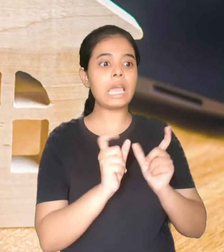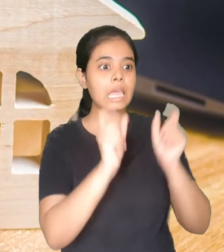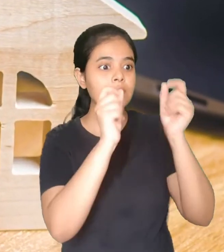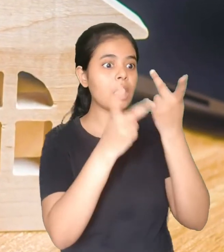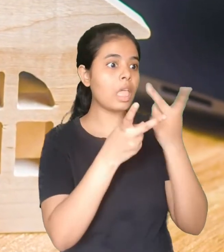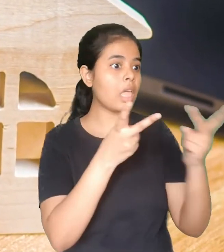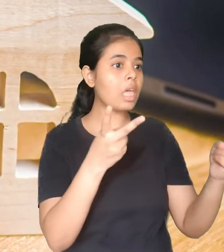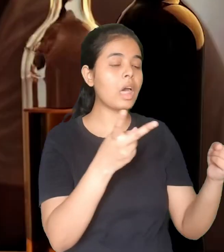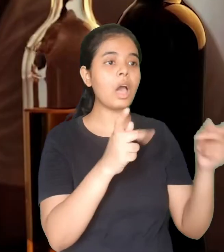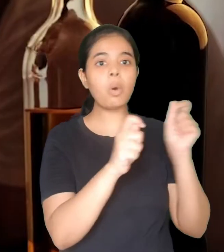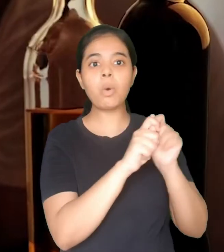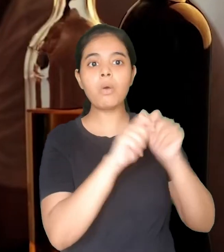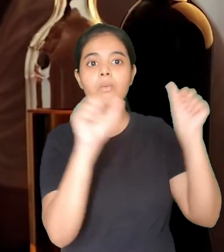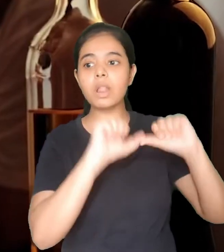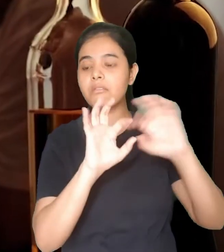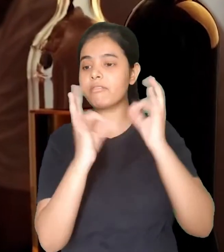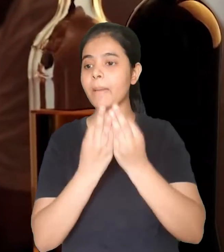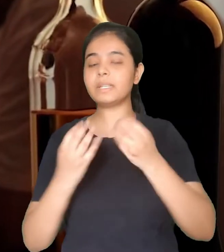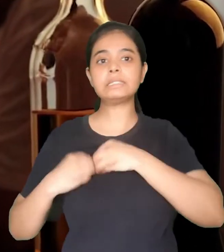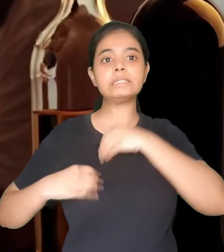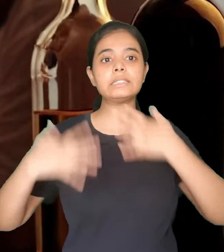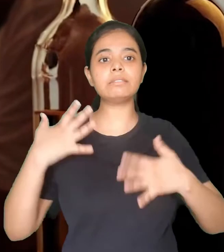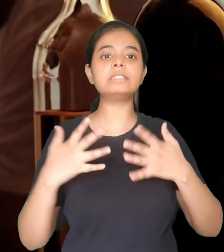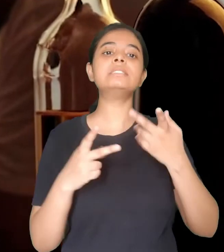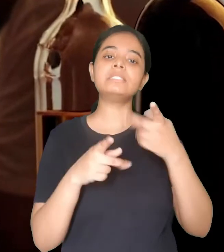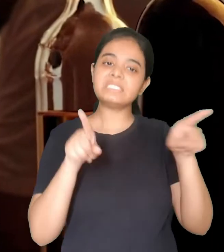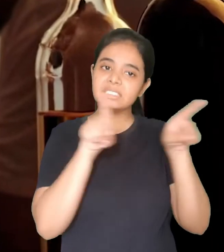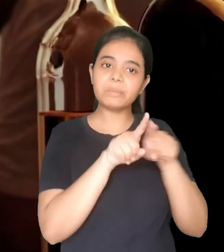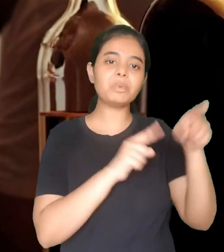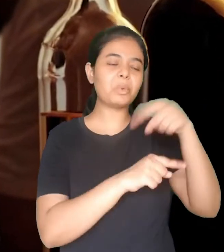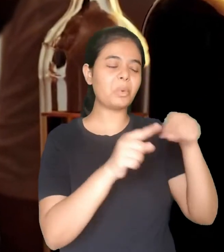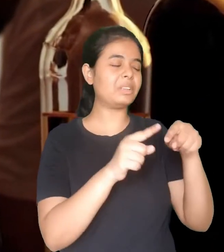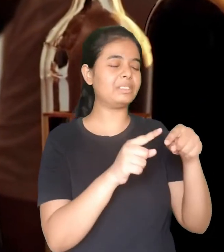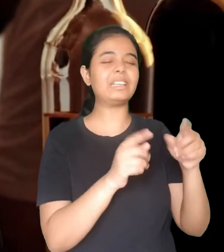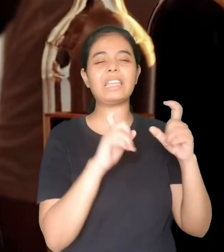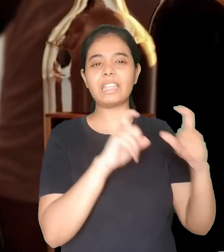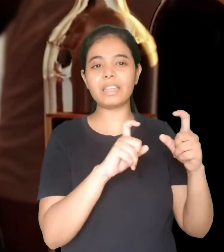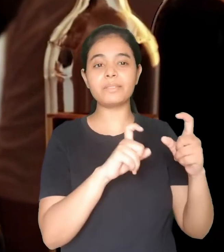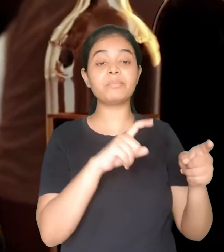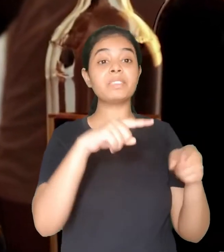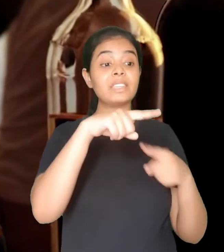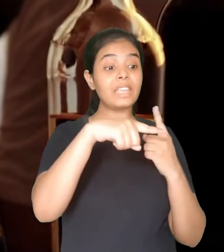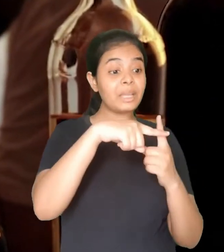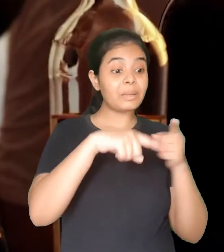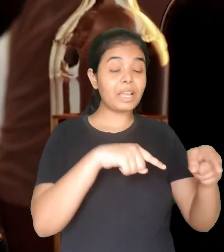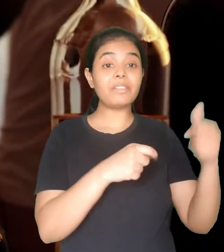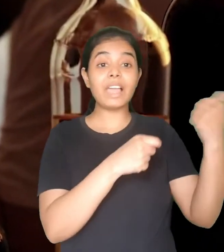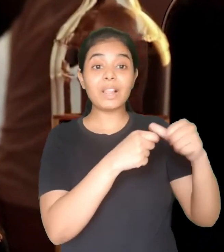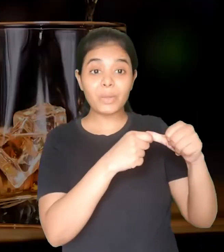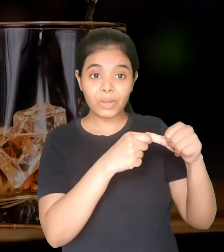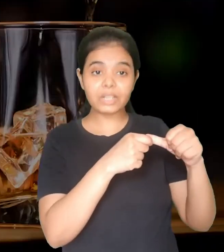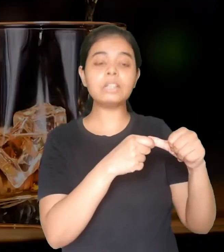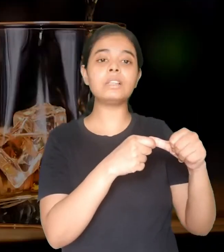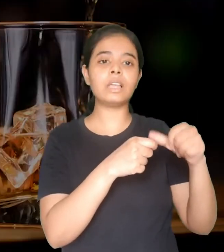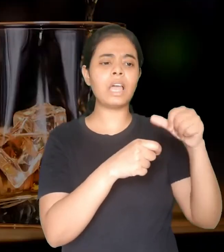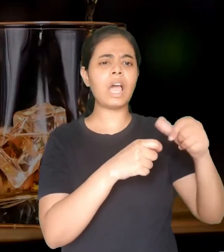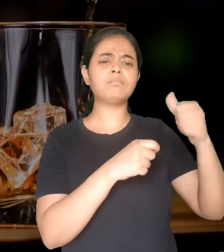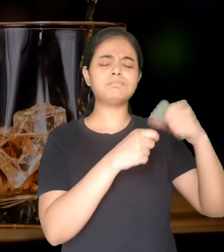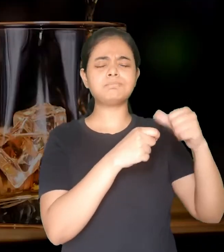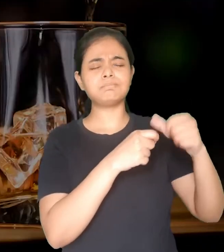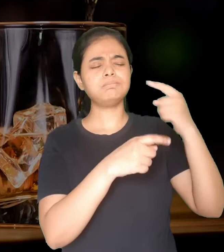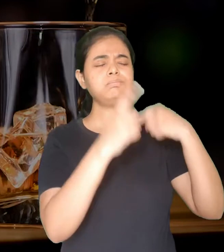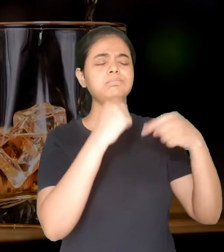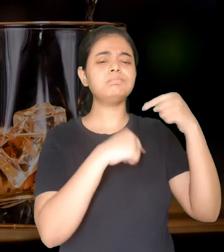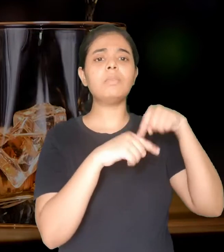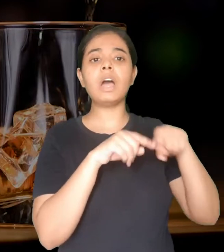household economy. Similarly, excessive consumption of alcohol is also deleterious to health. 1 gram of